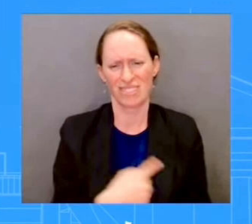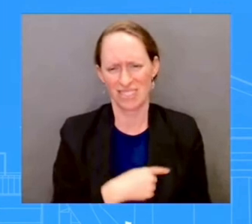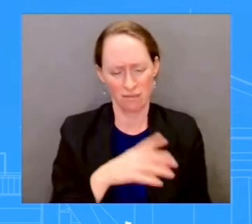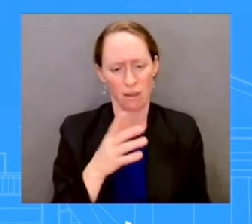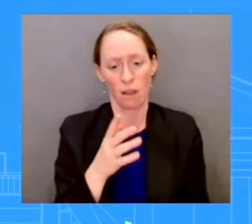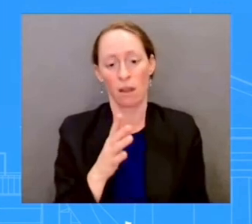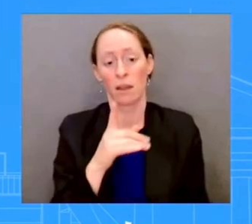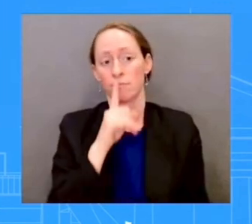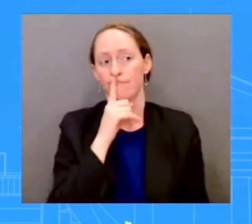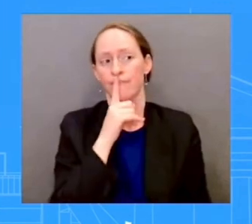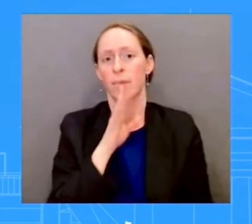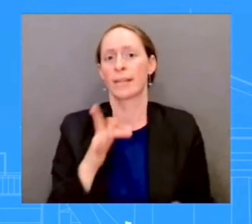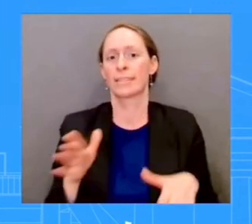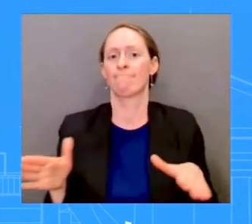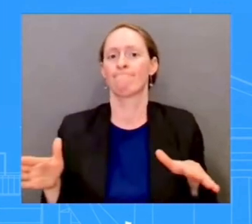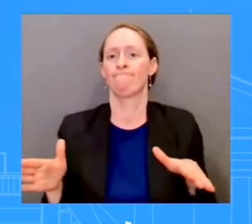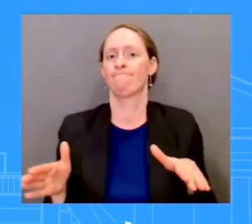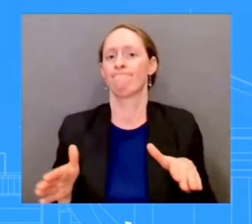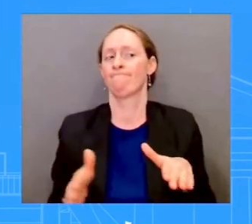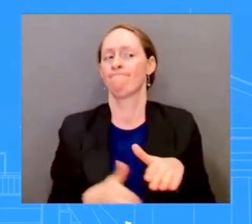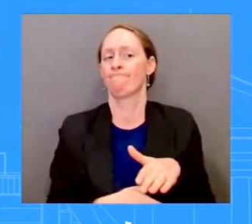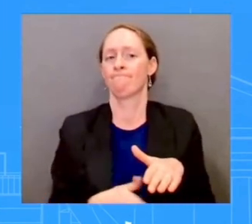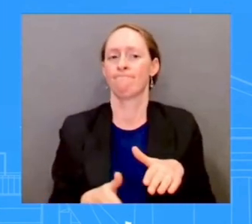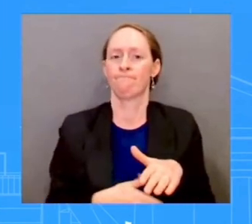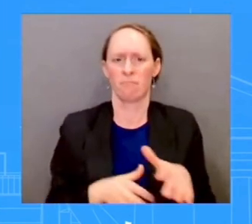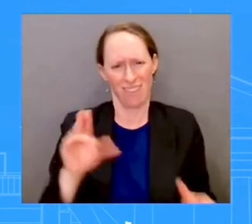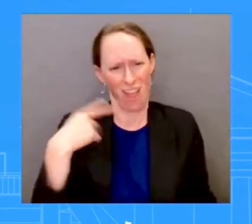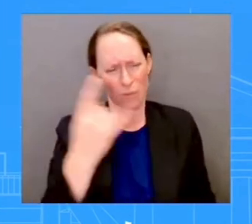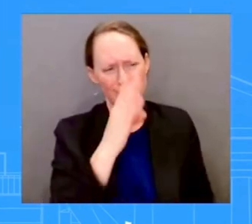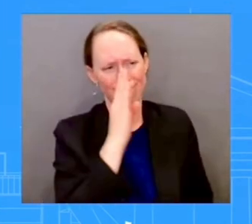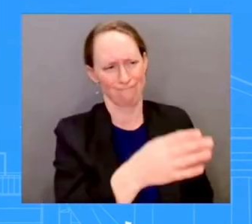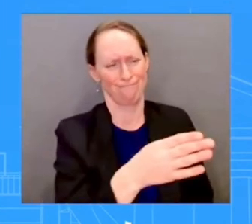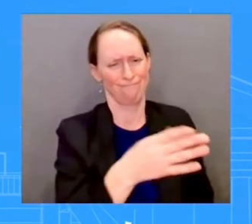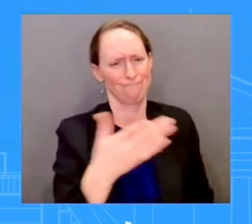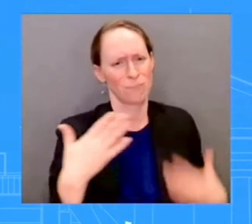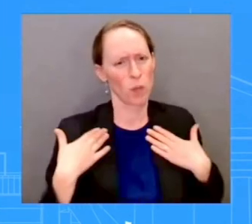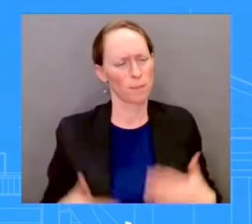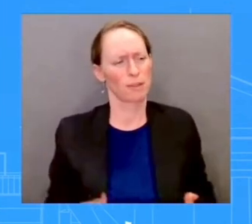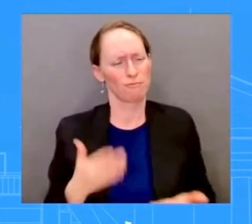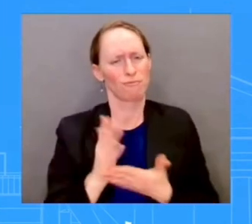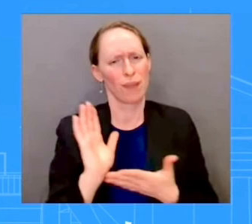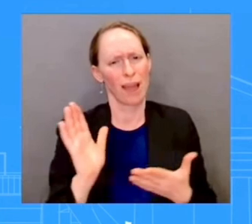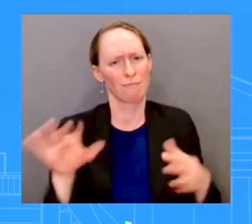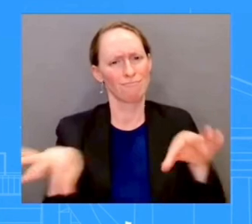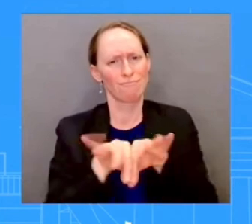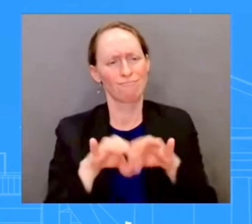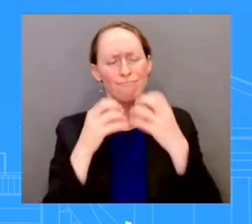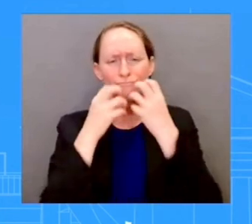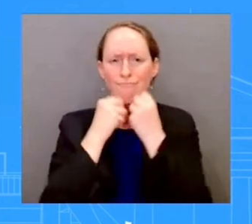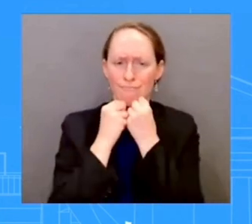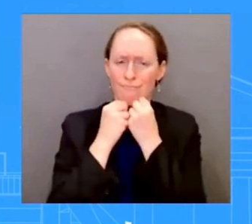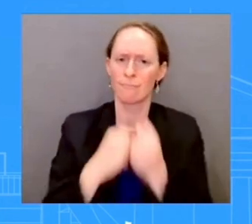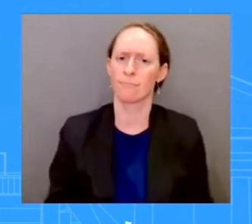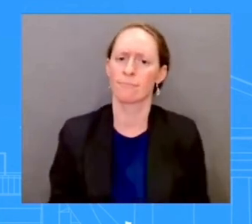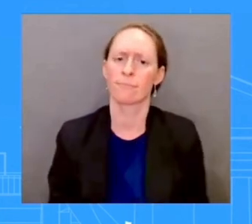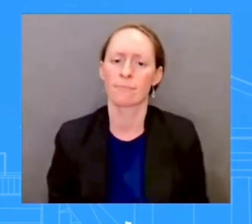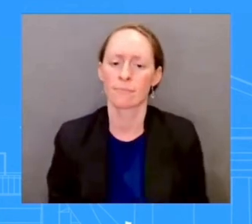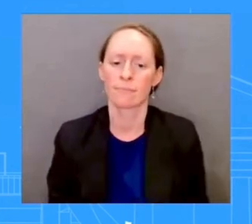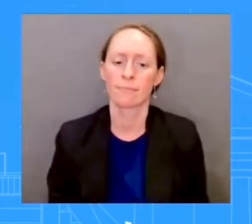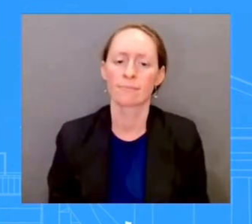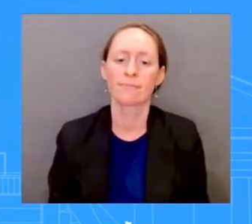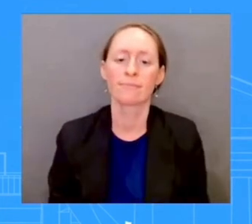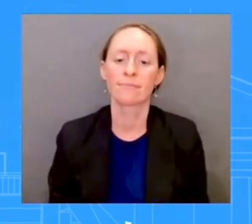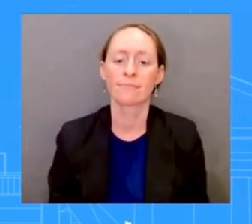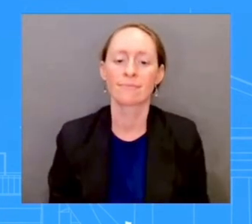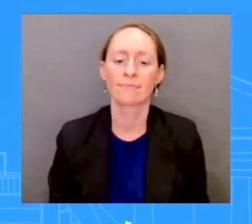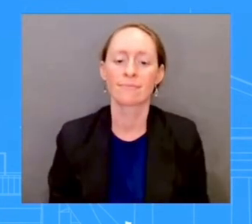of who that leader might be. Okay. I'm trying to go in the back because I know it's been a while, Korean. You